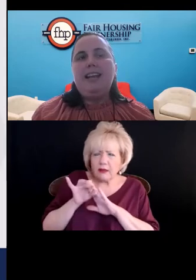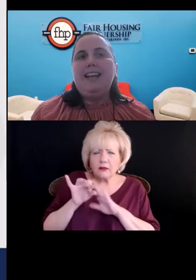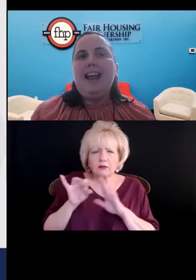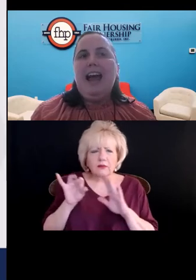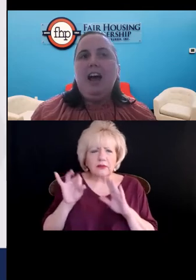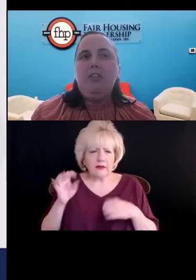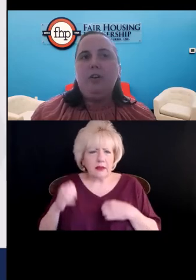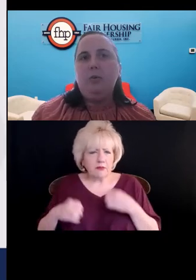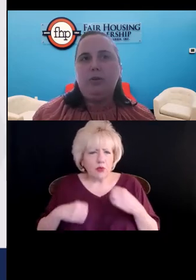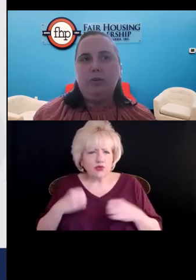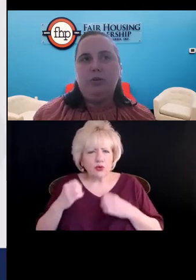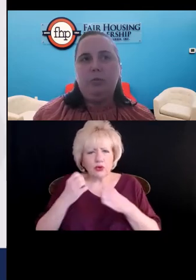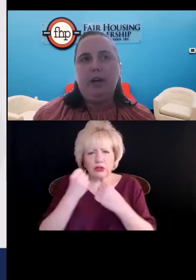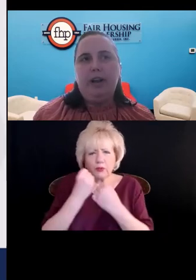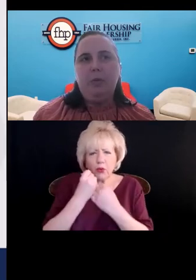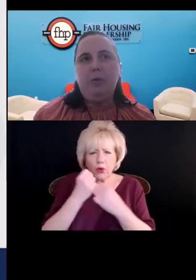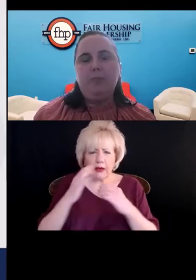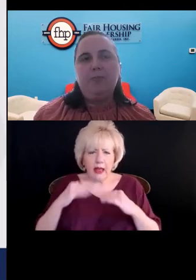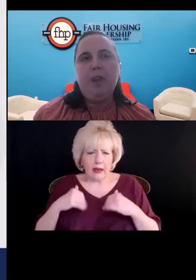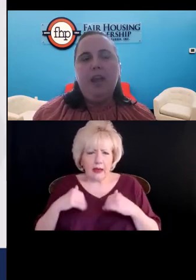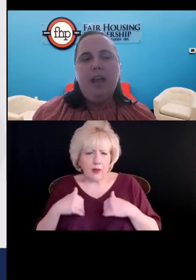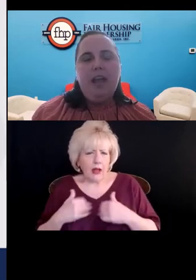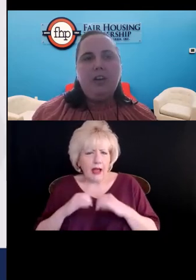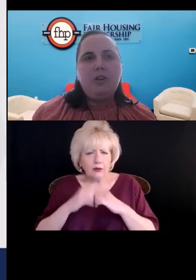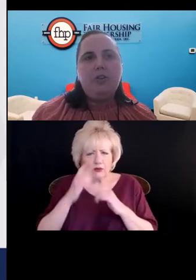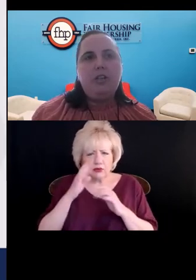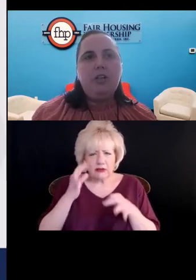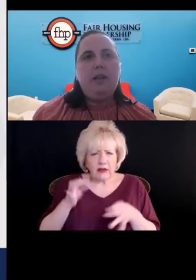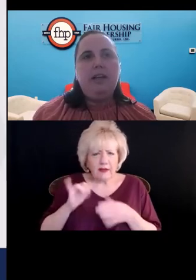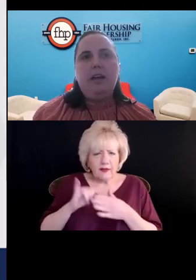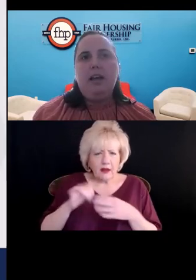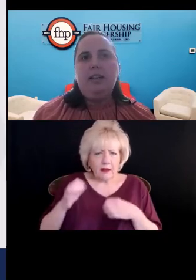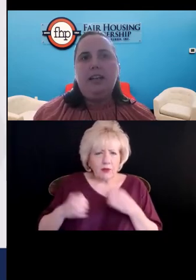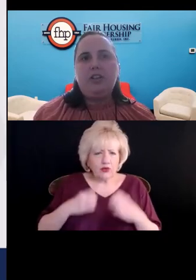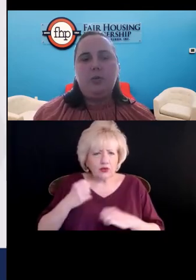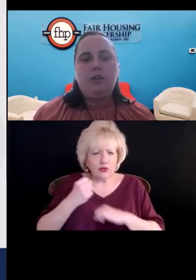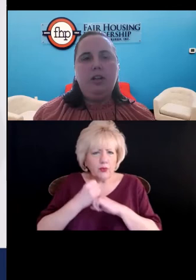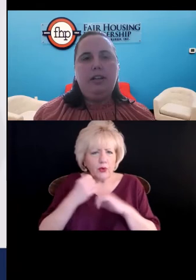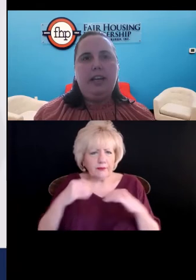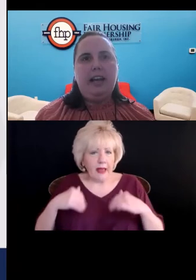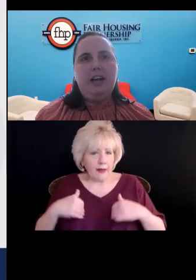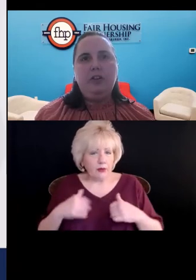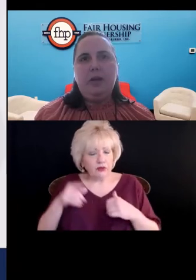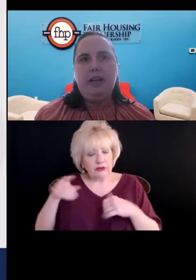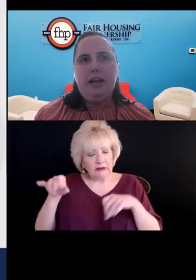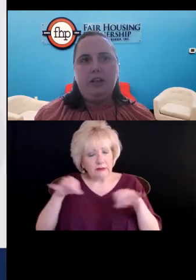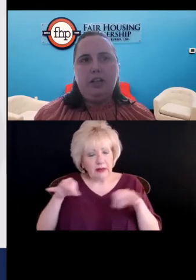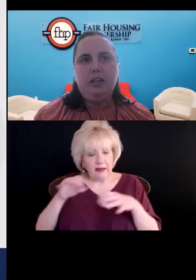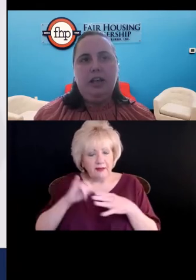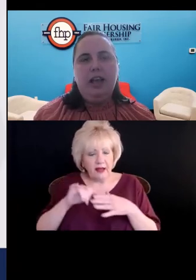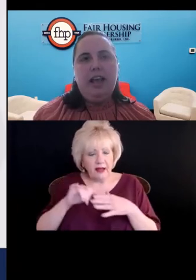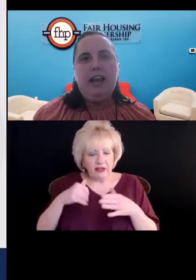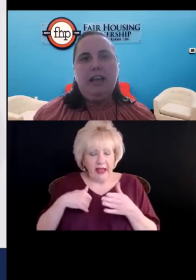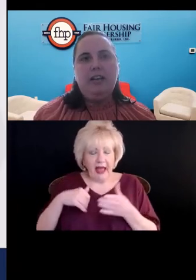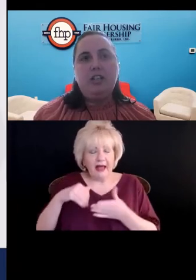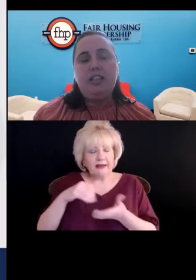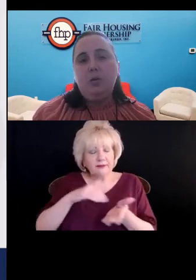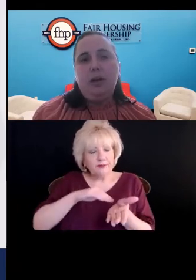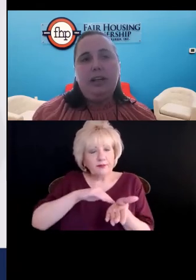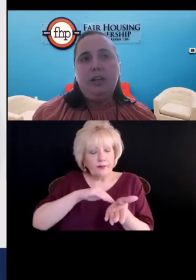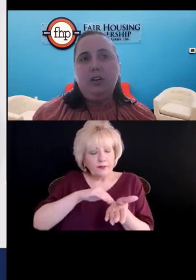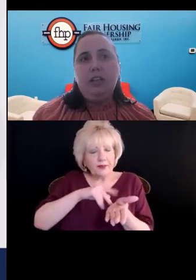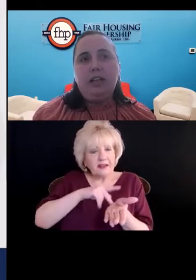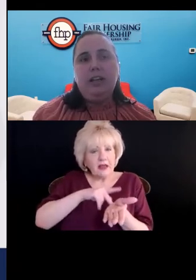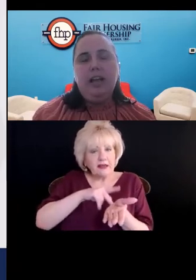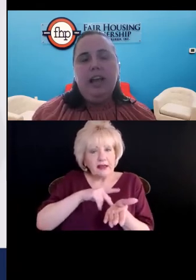decide to have an emotional support animal? And so she explained to us that she was on psychiatric medication and she